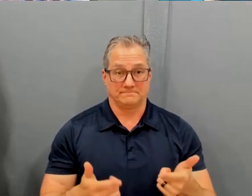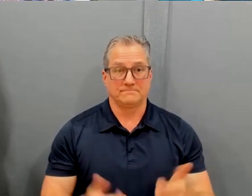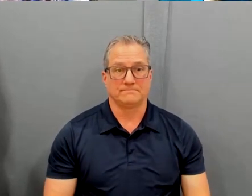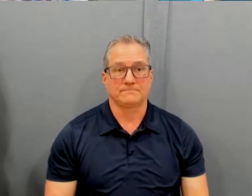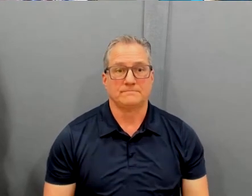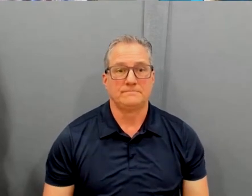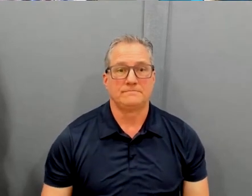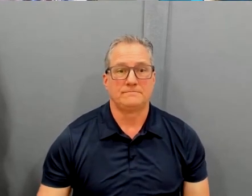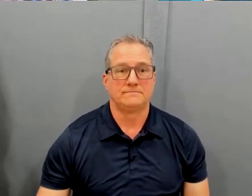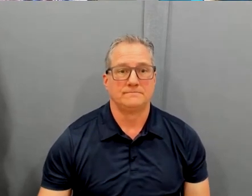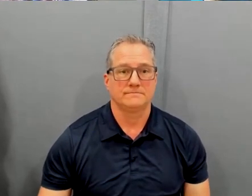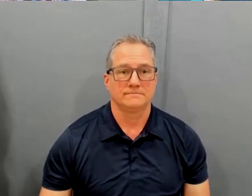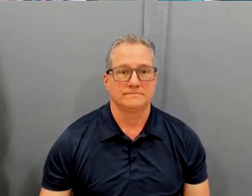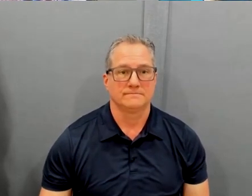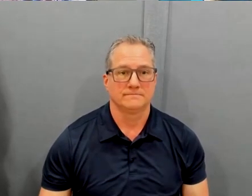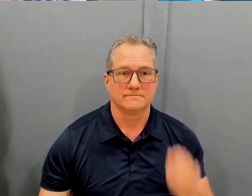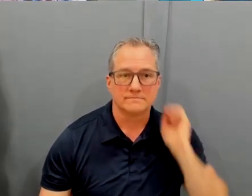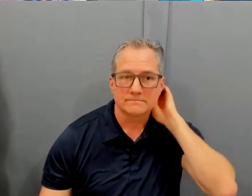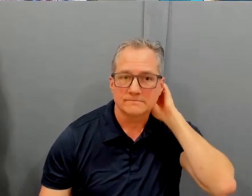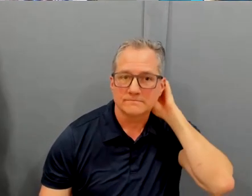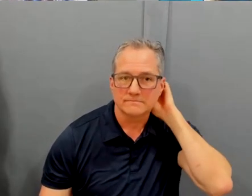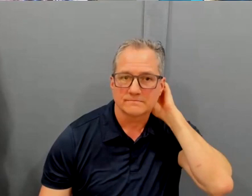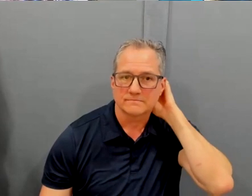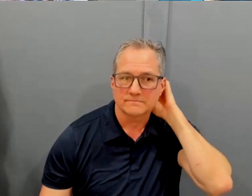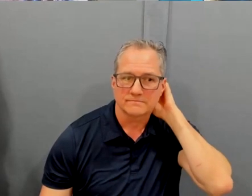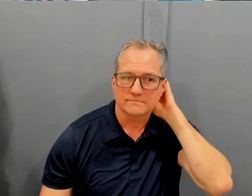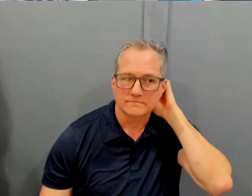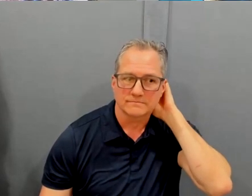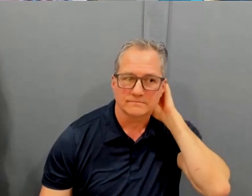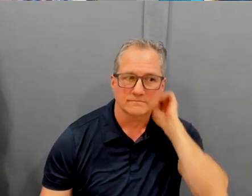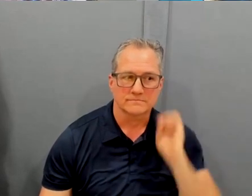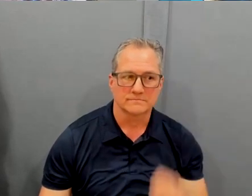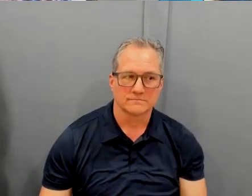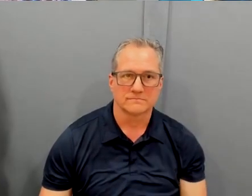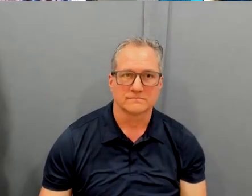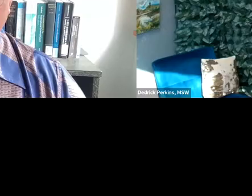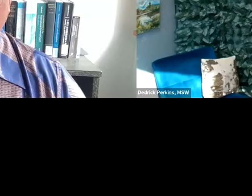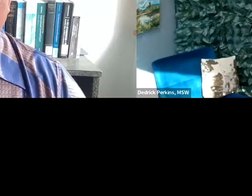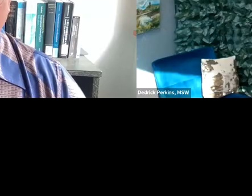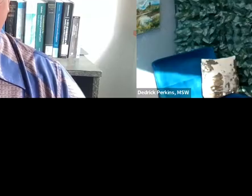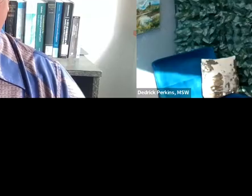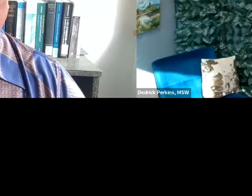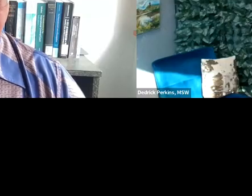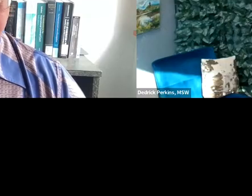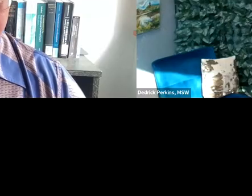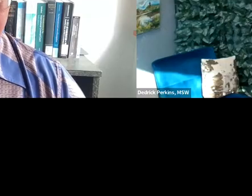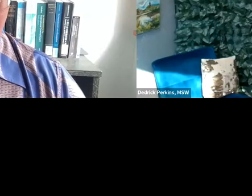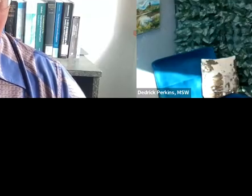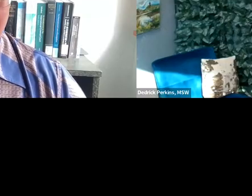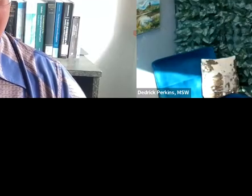Well, my tutu was in hospice for about three months. And before she passed, I believe she passed in December